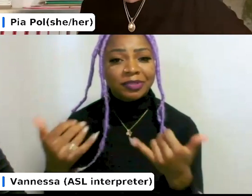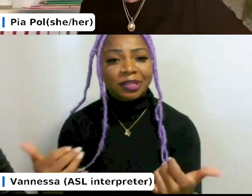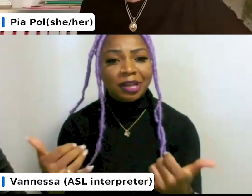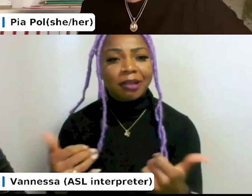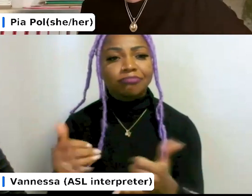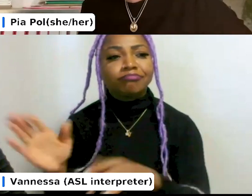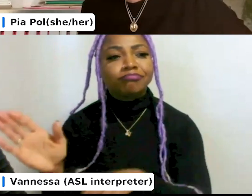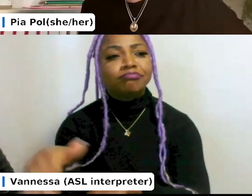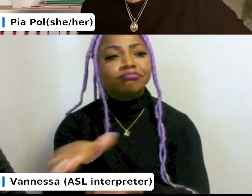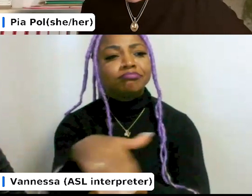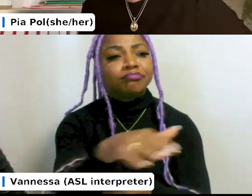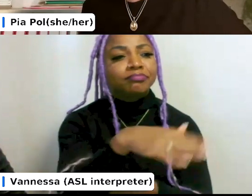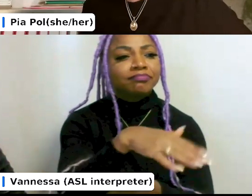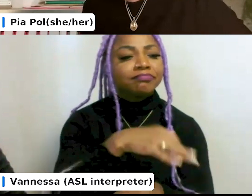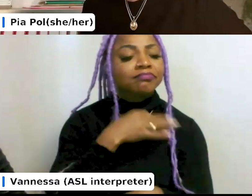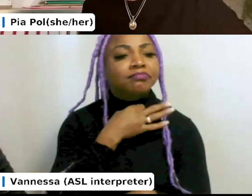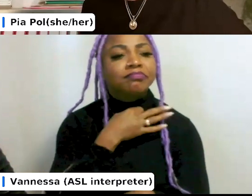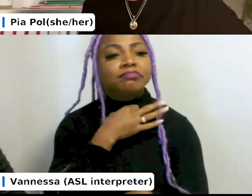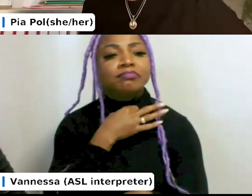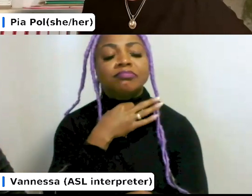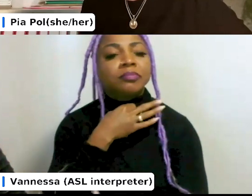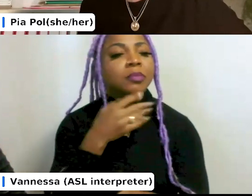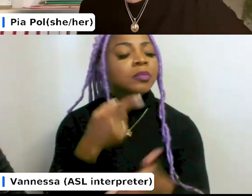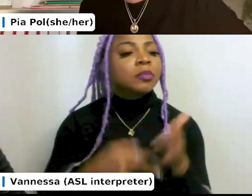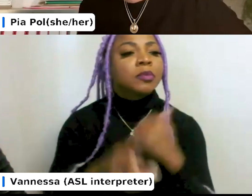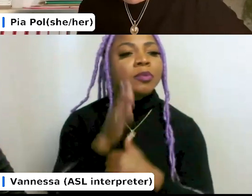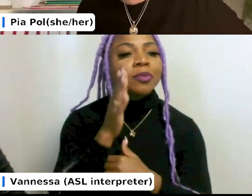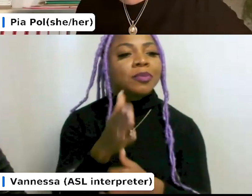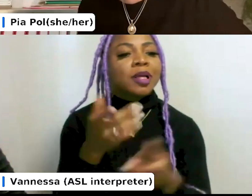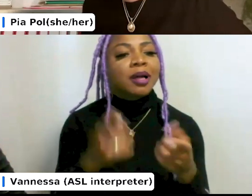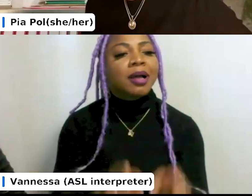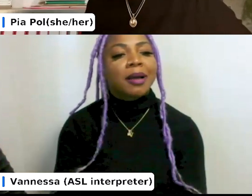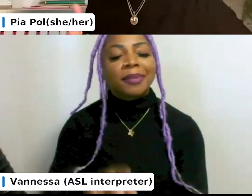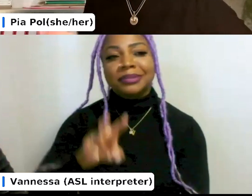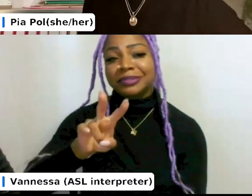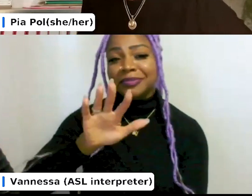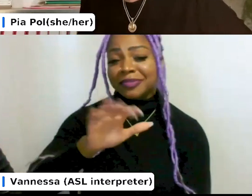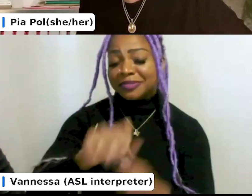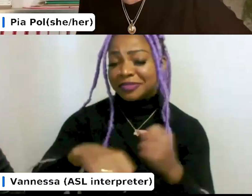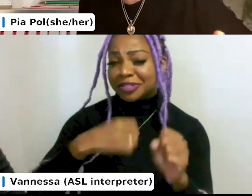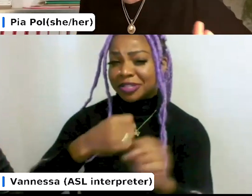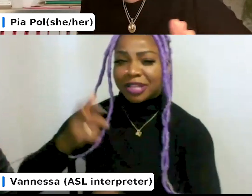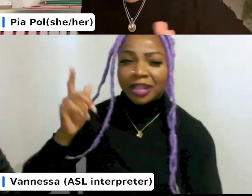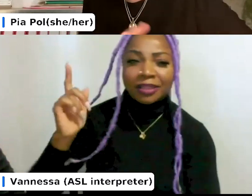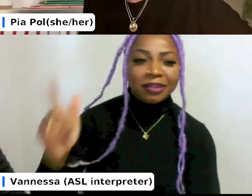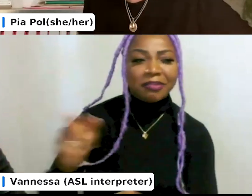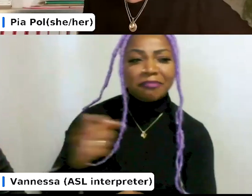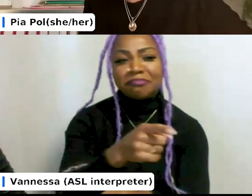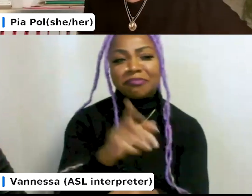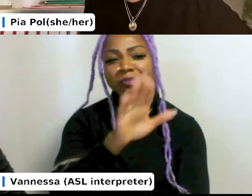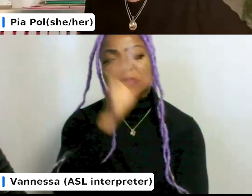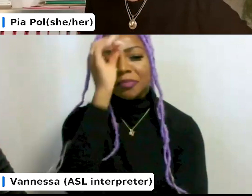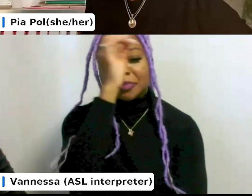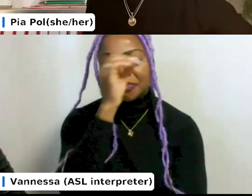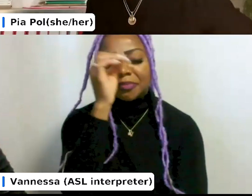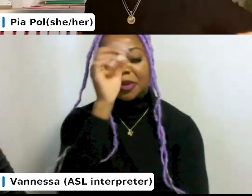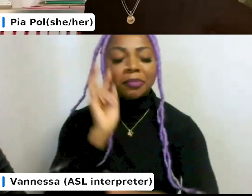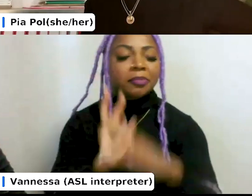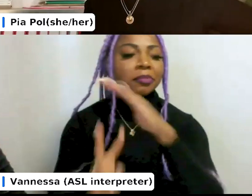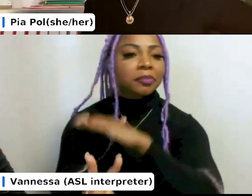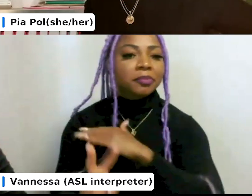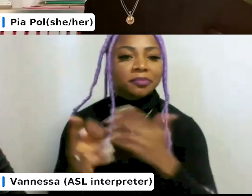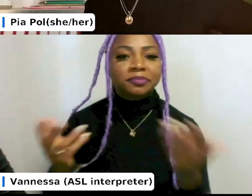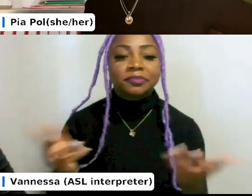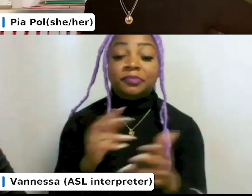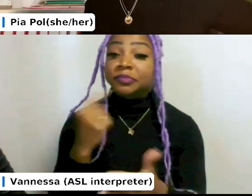on what will happen in the book business in 75 years. So sometimes, um, the, the, the